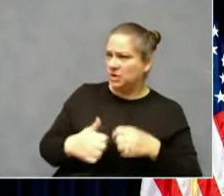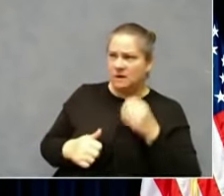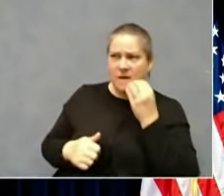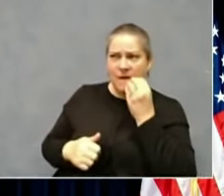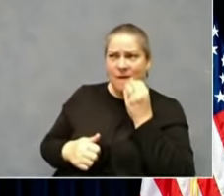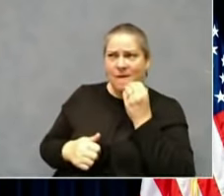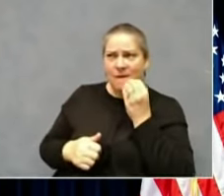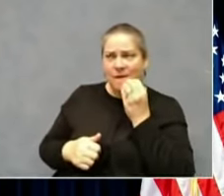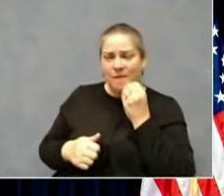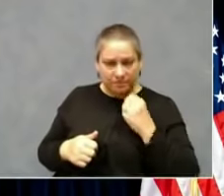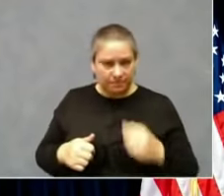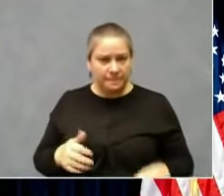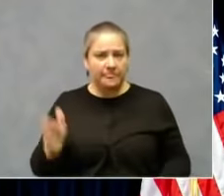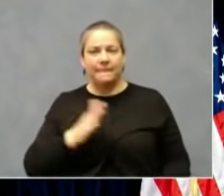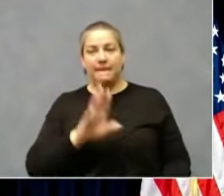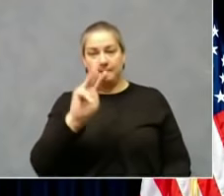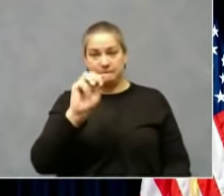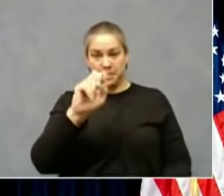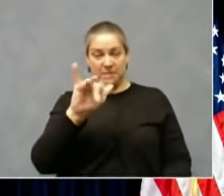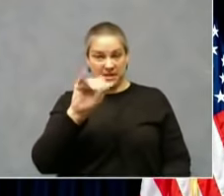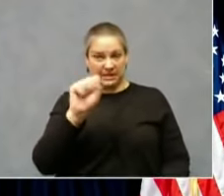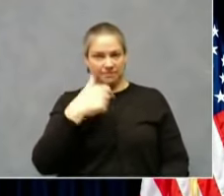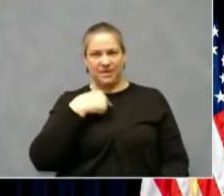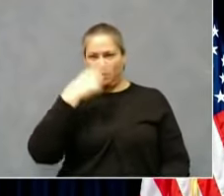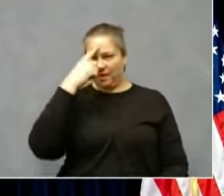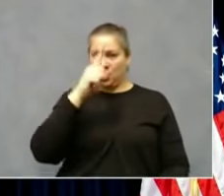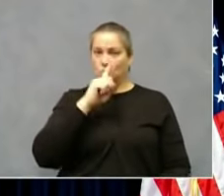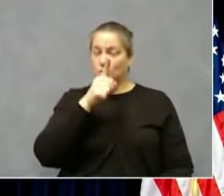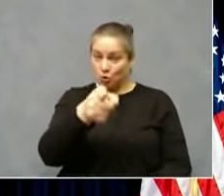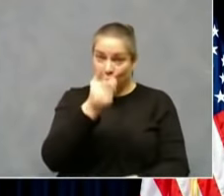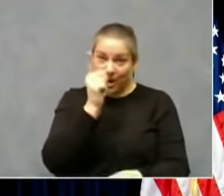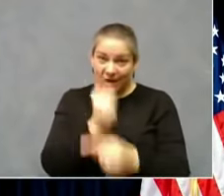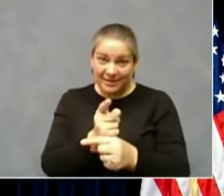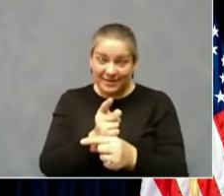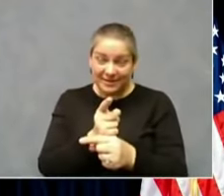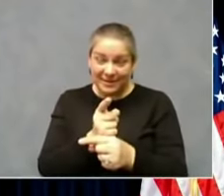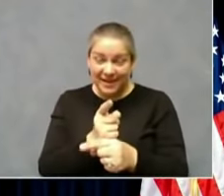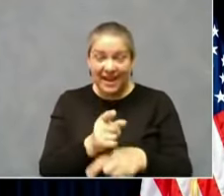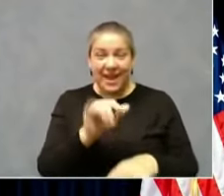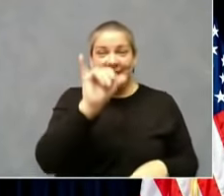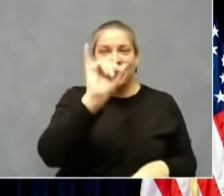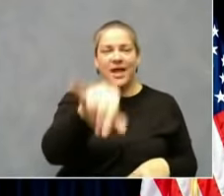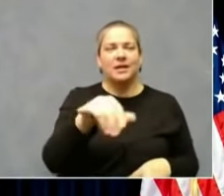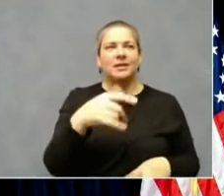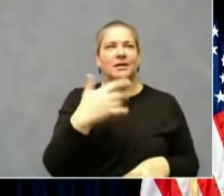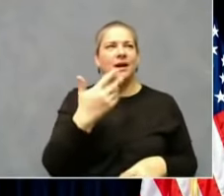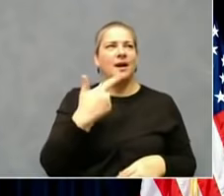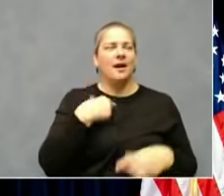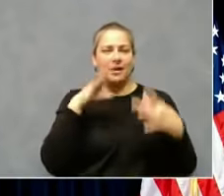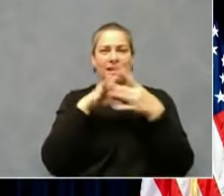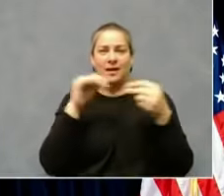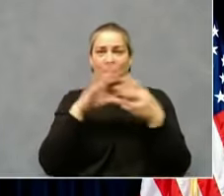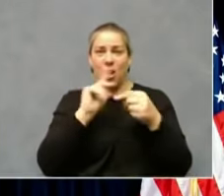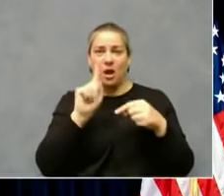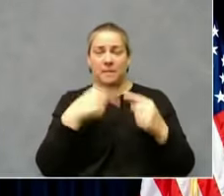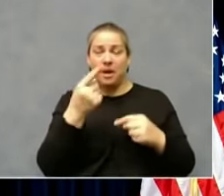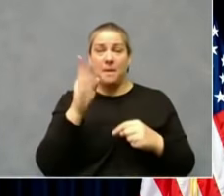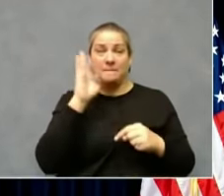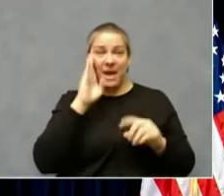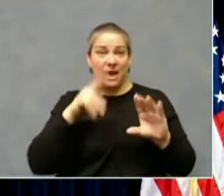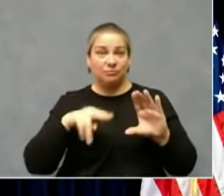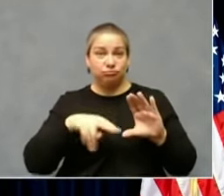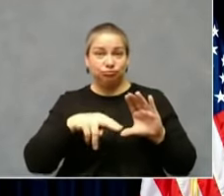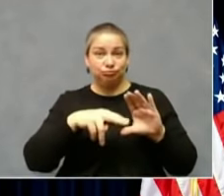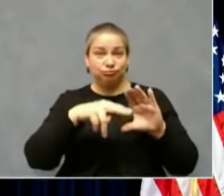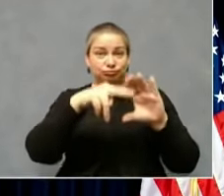Melissa, first, I think you are exactly right. This is when we talk about running out of staff before we run out of beds. We think it's the same with